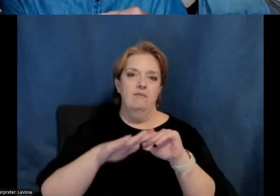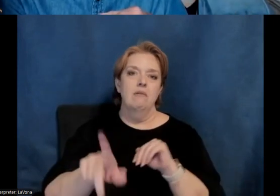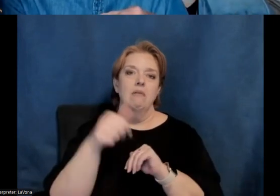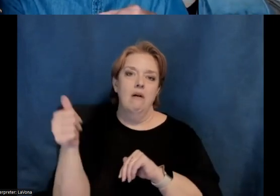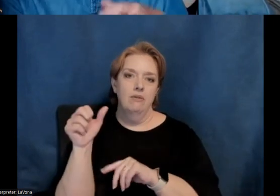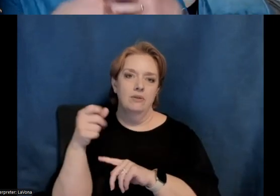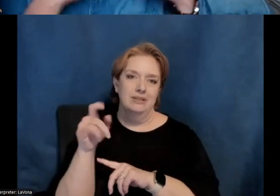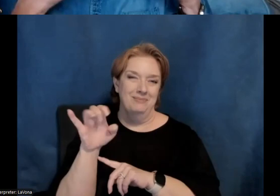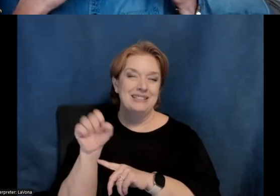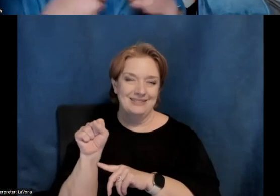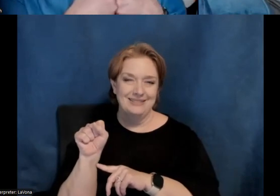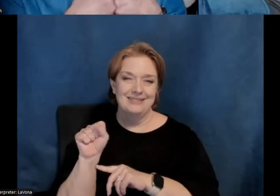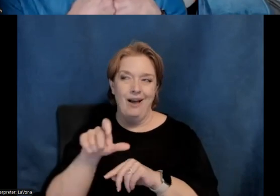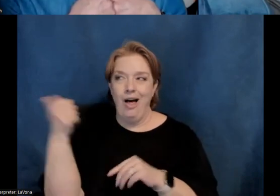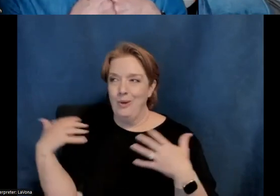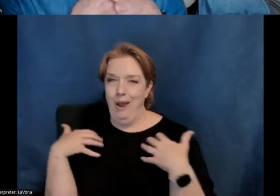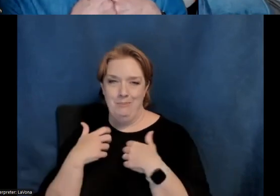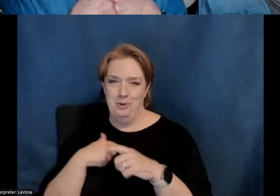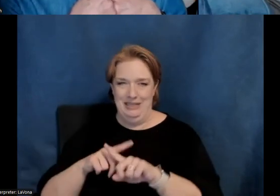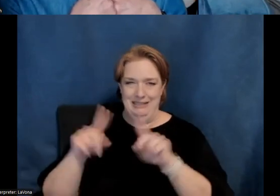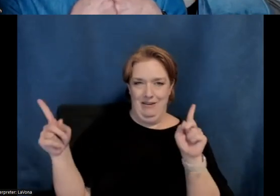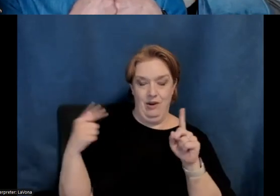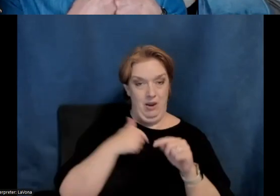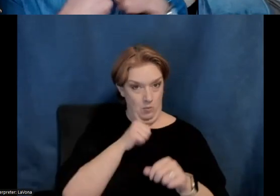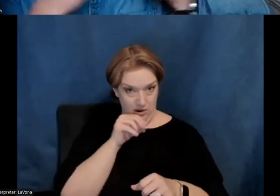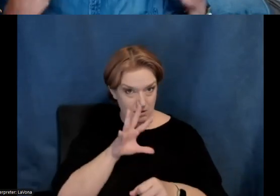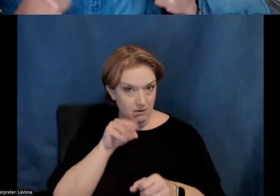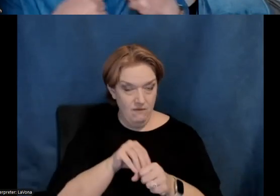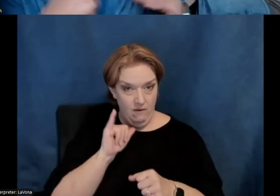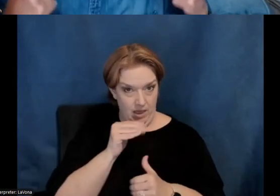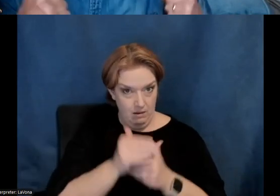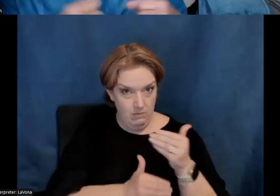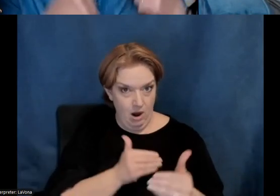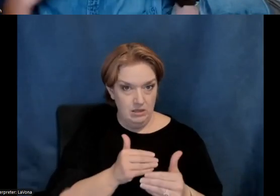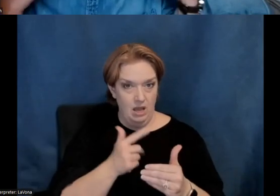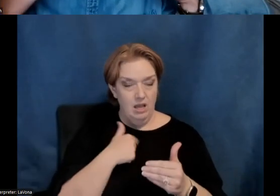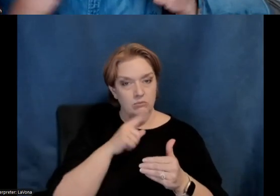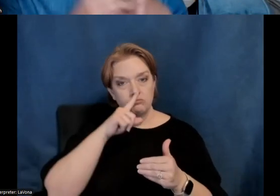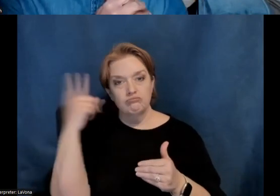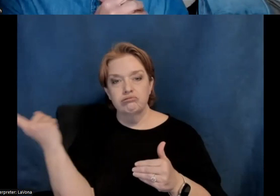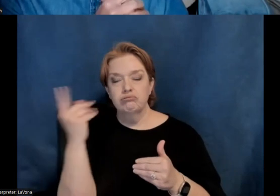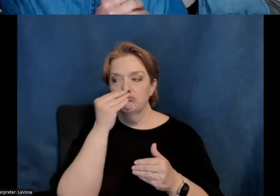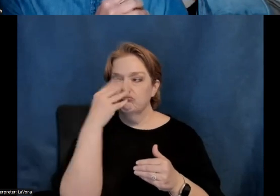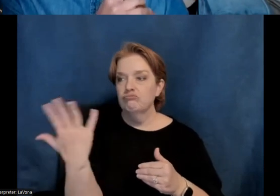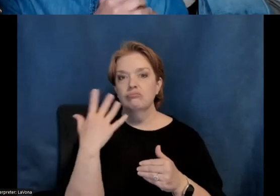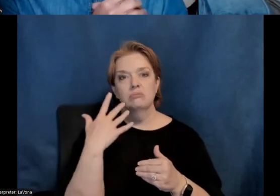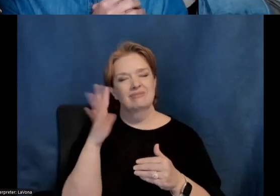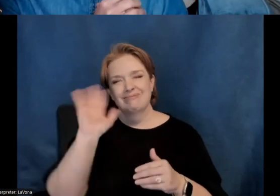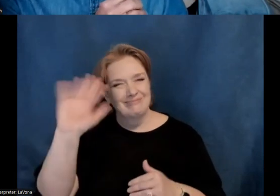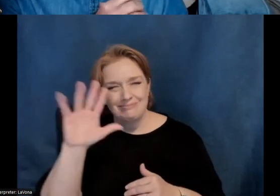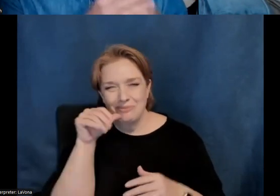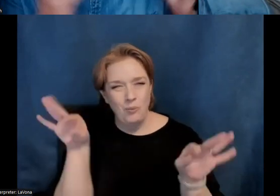face of the earth. If, and if we're not engaged in that process with, uh, with joy and energy and, uh, and excitement,